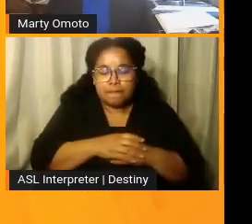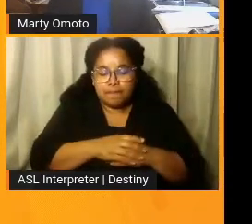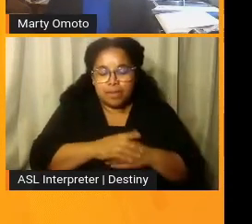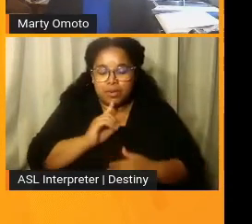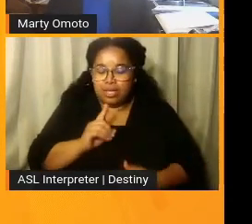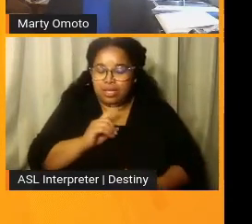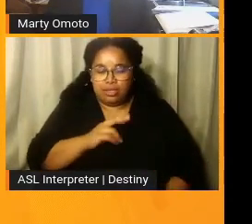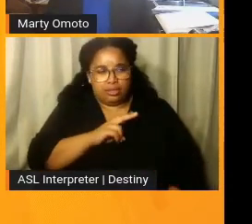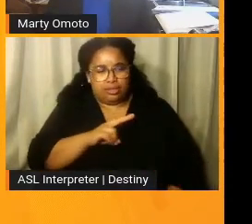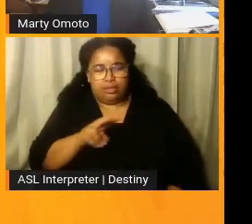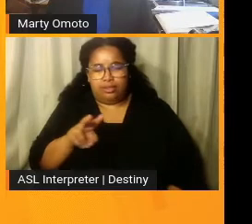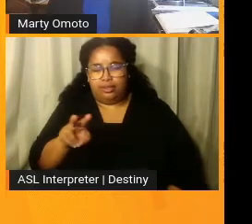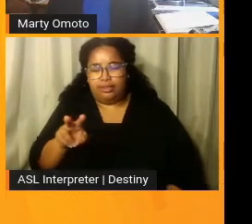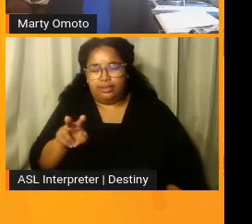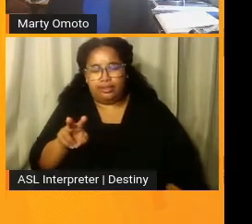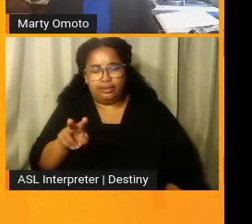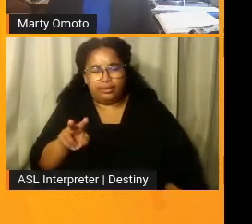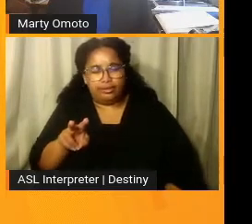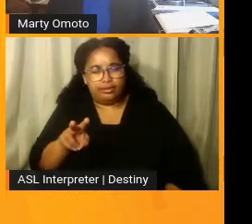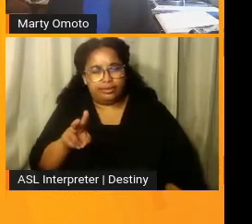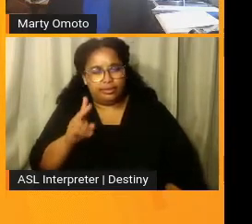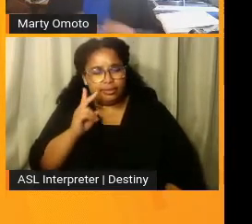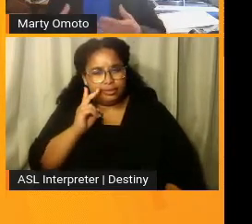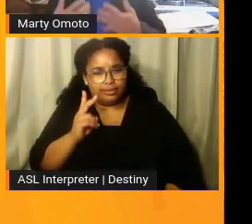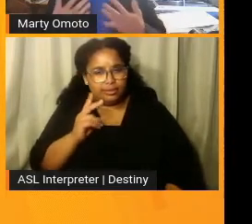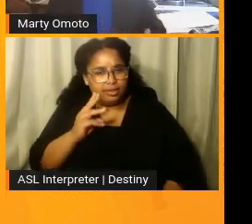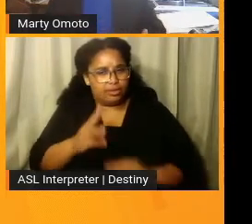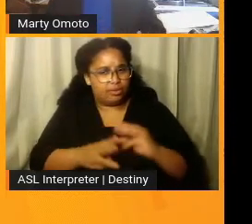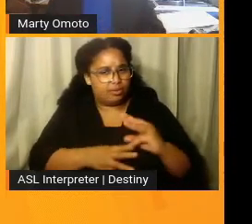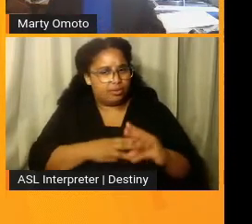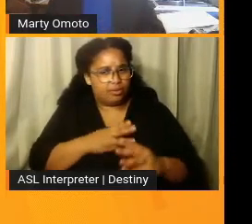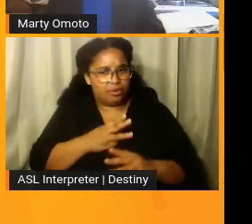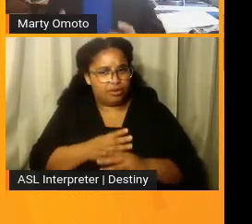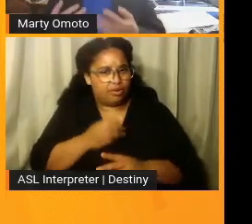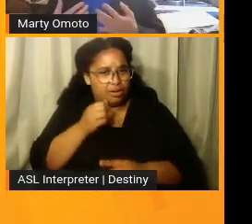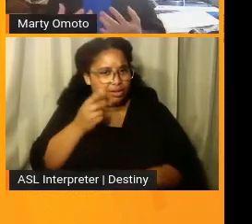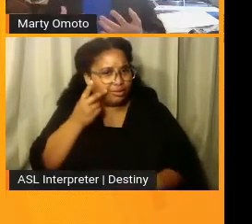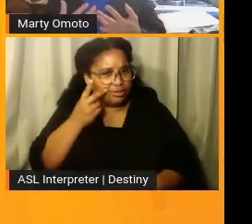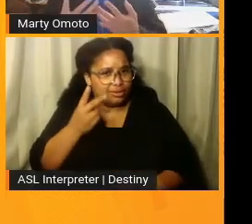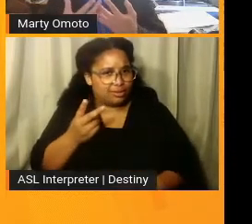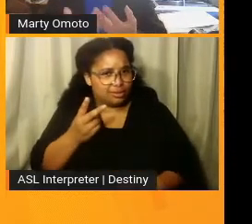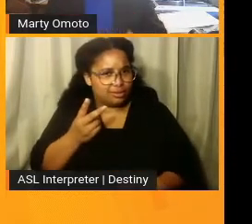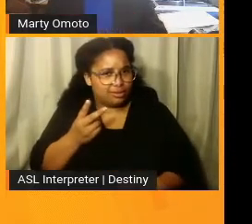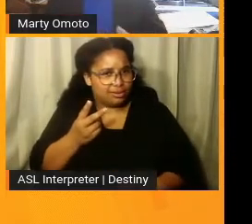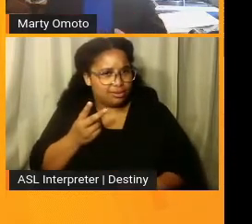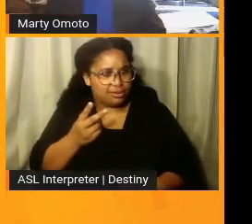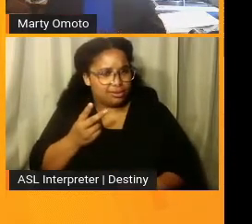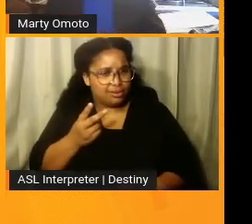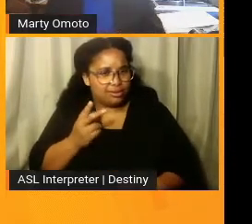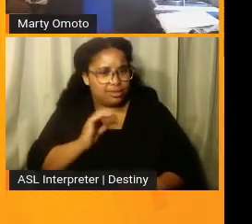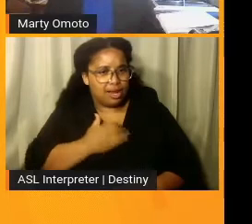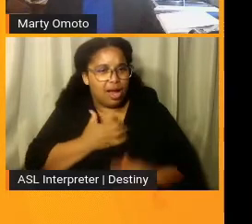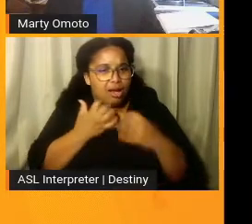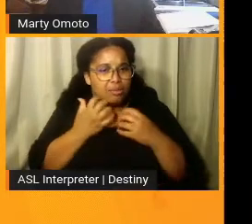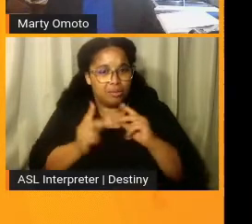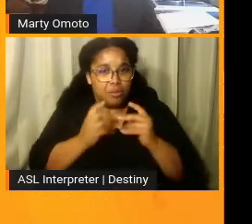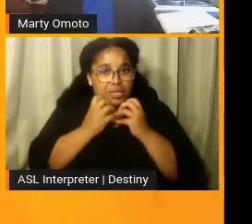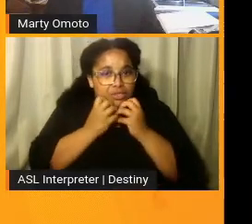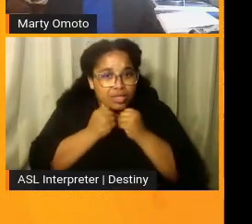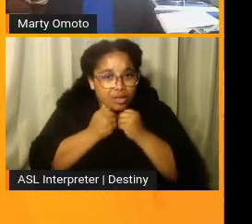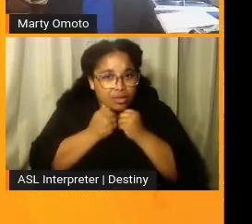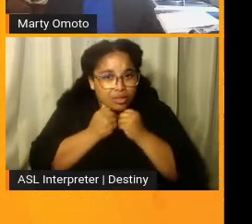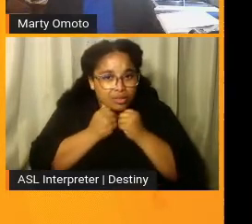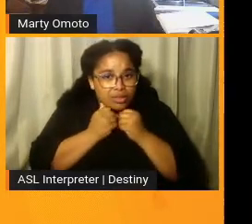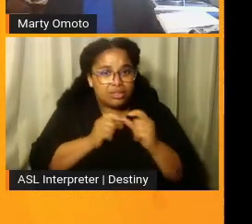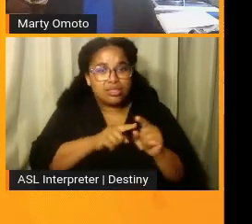made me see that the world doesn't always see our own loved ones in the way